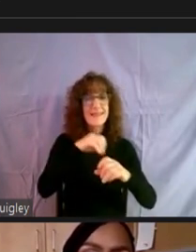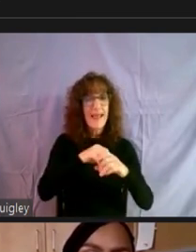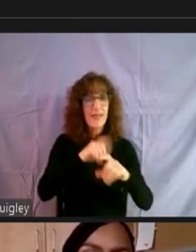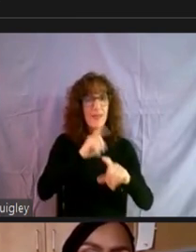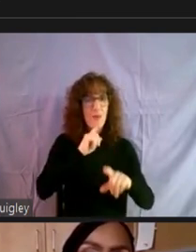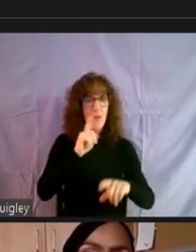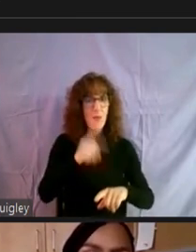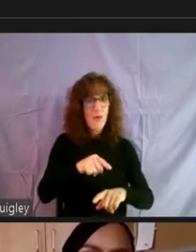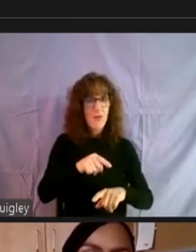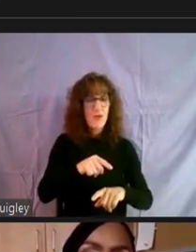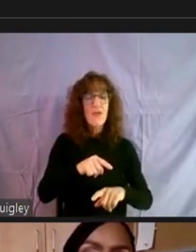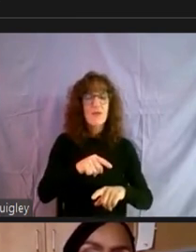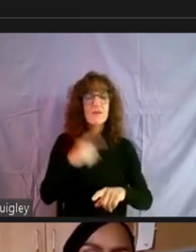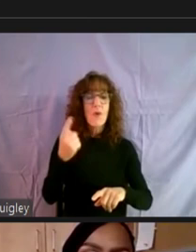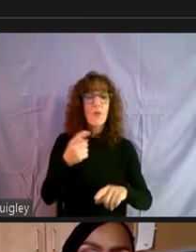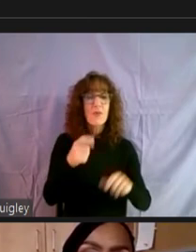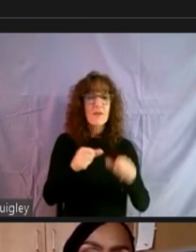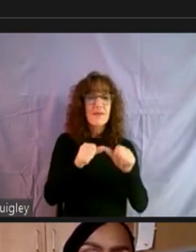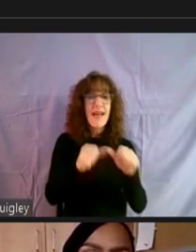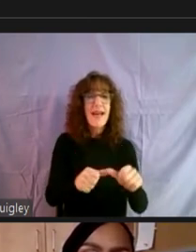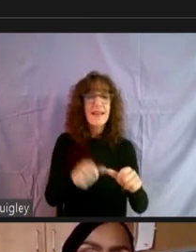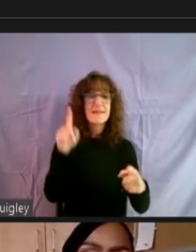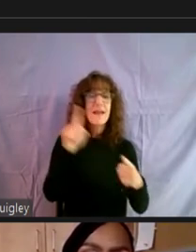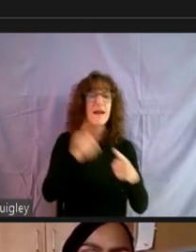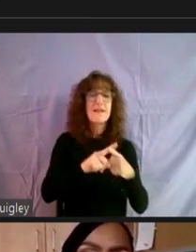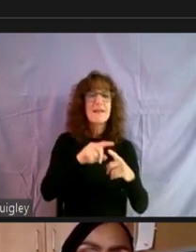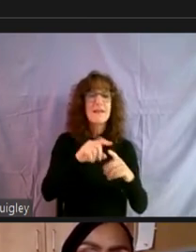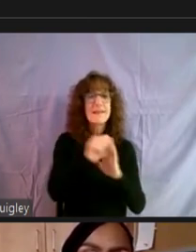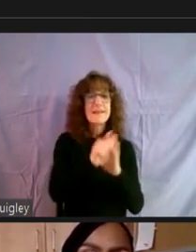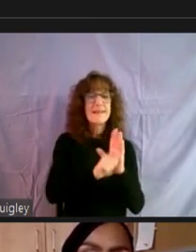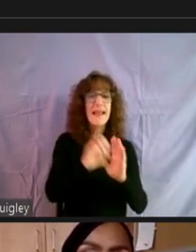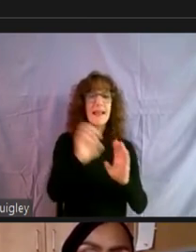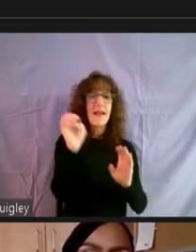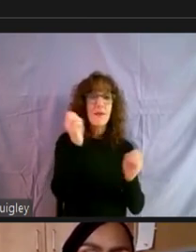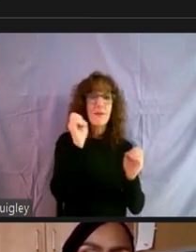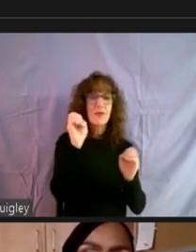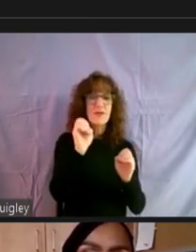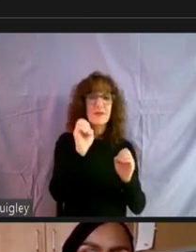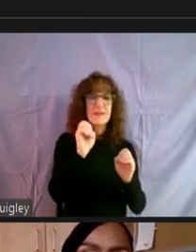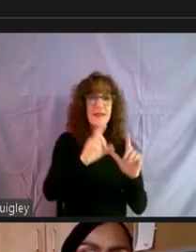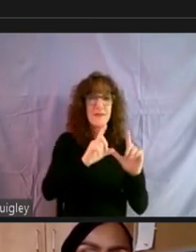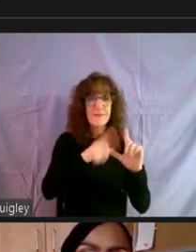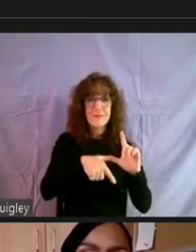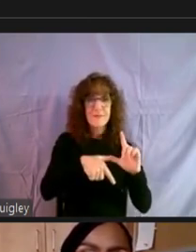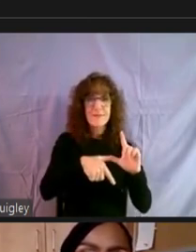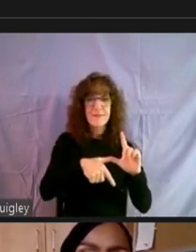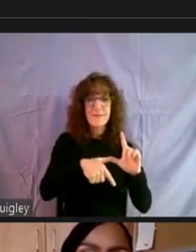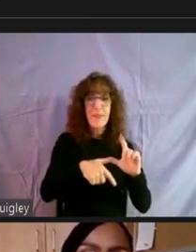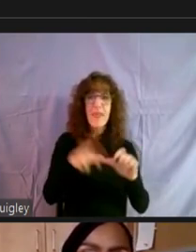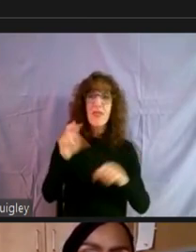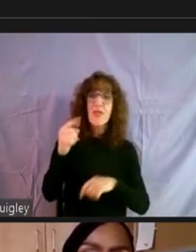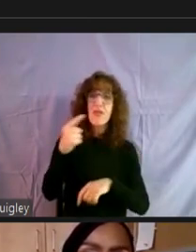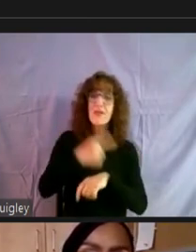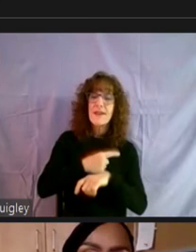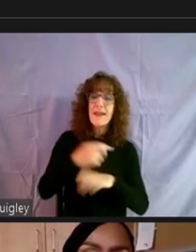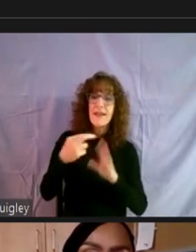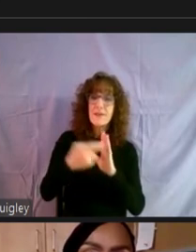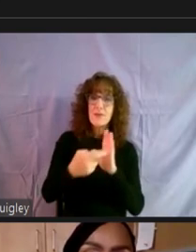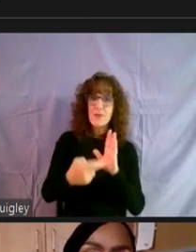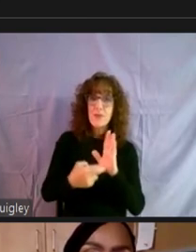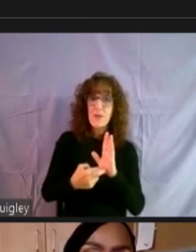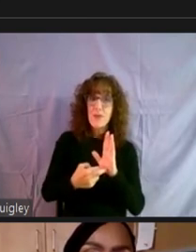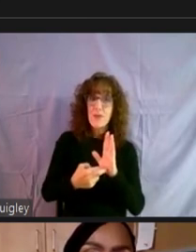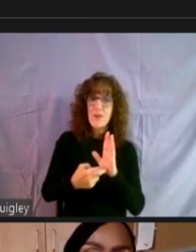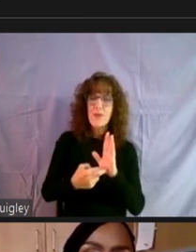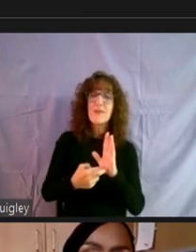during that state of emergency. Um, and, but the, the 30-day sort of, um, rule that this individual is referring